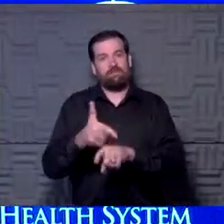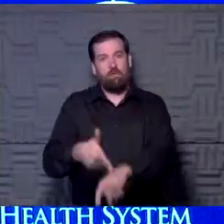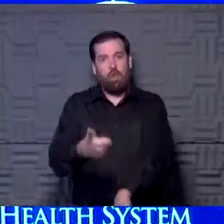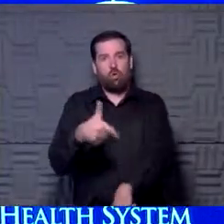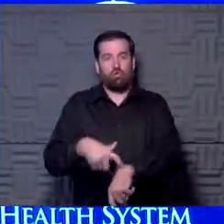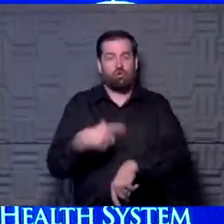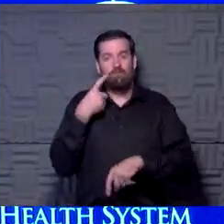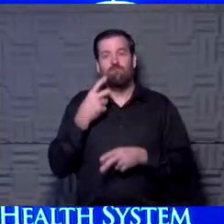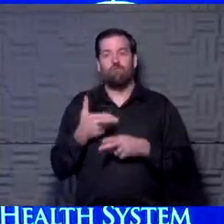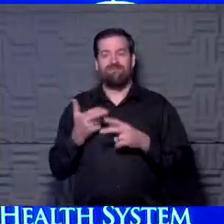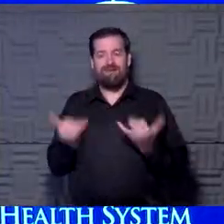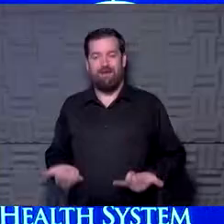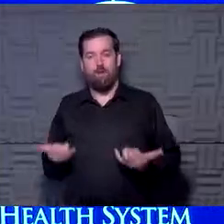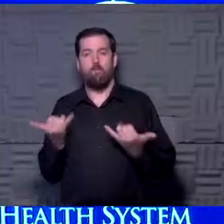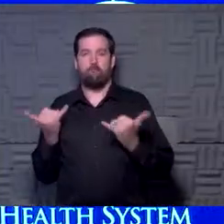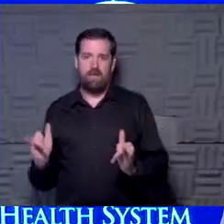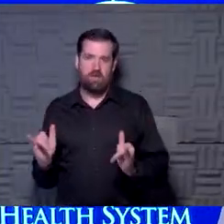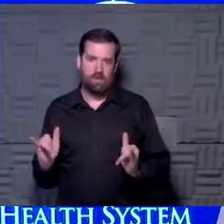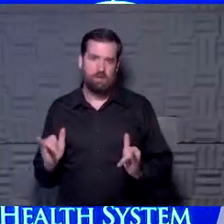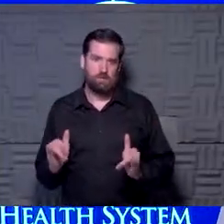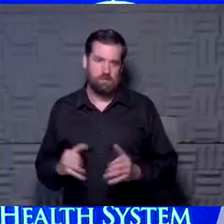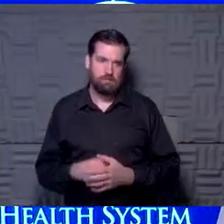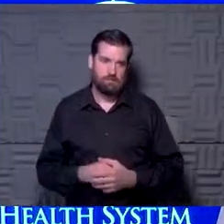a short-term gain. Other questions?